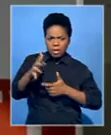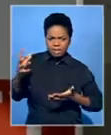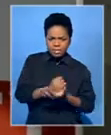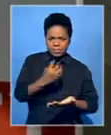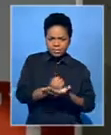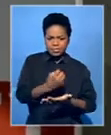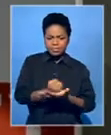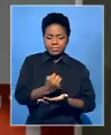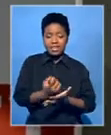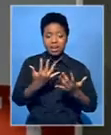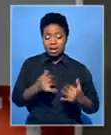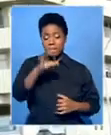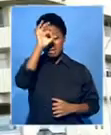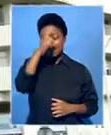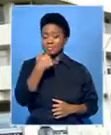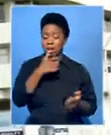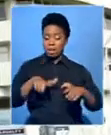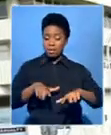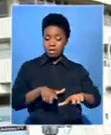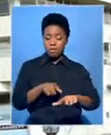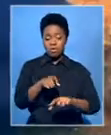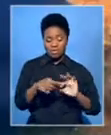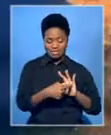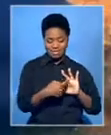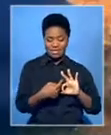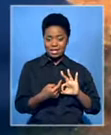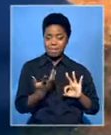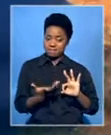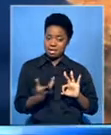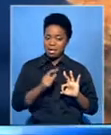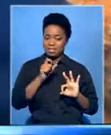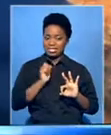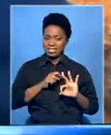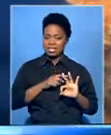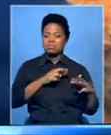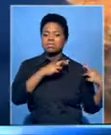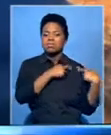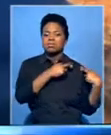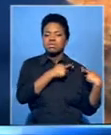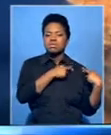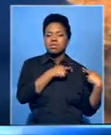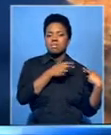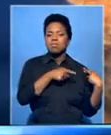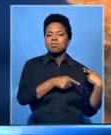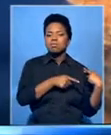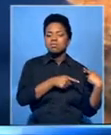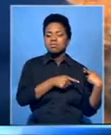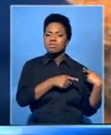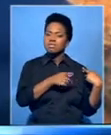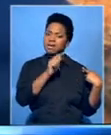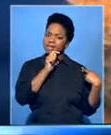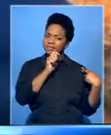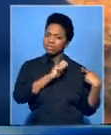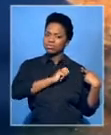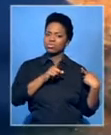Mbumalanga police officers have been sent to Limpopo to question the suspects. We are also going to check whether they are not linked to any other criminal activity that